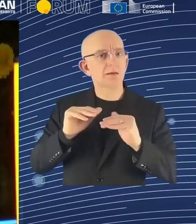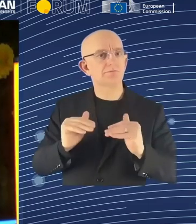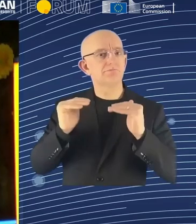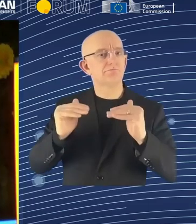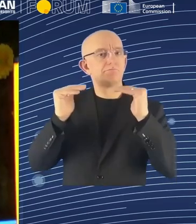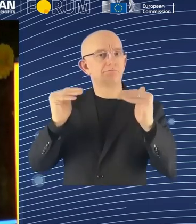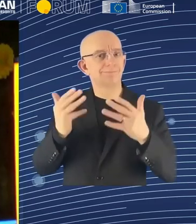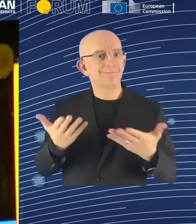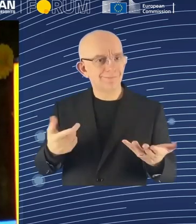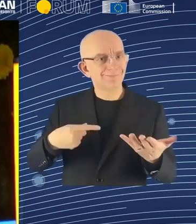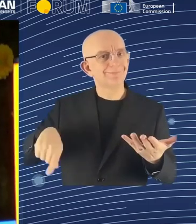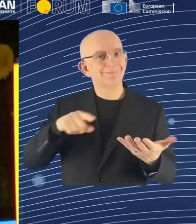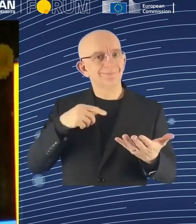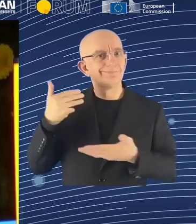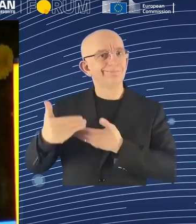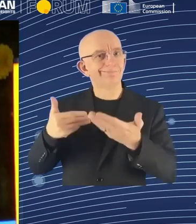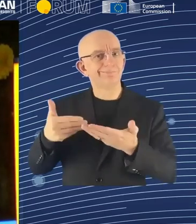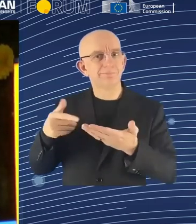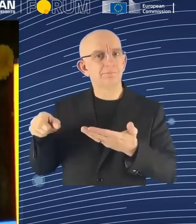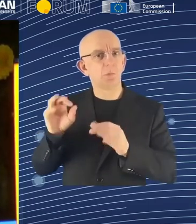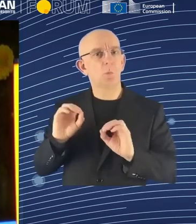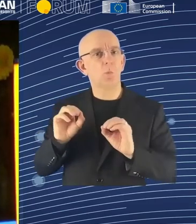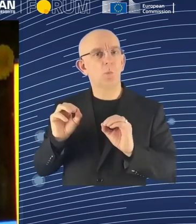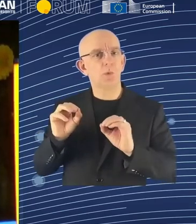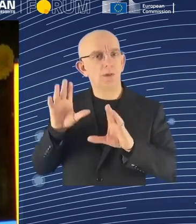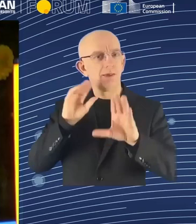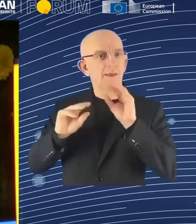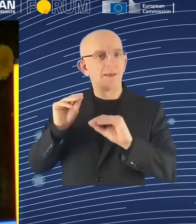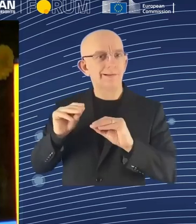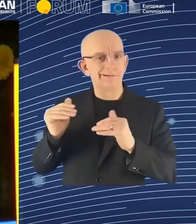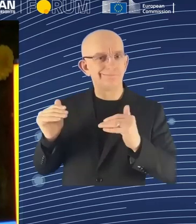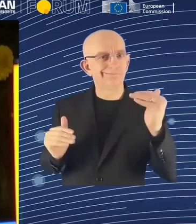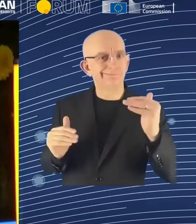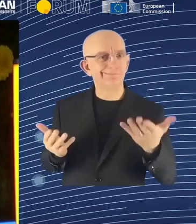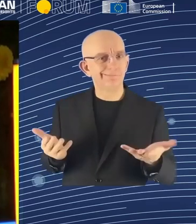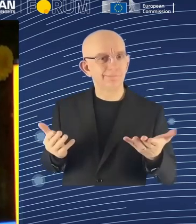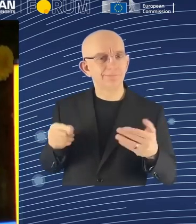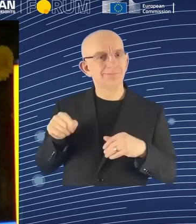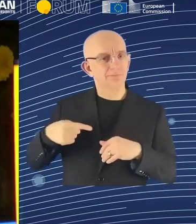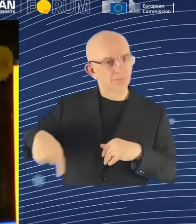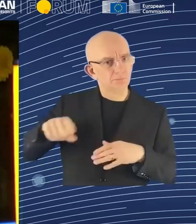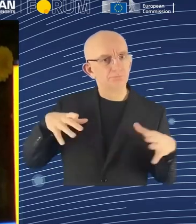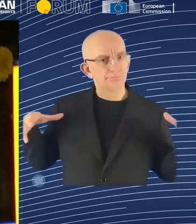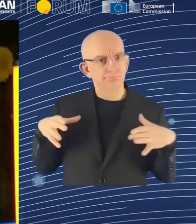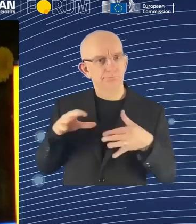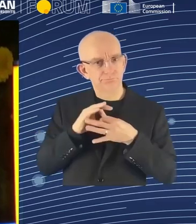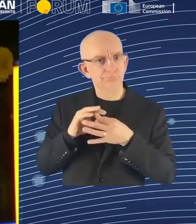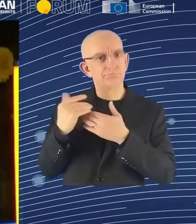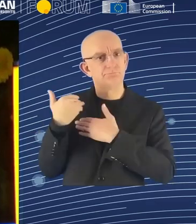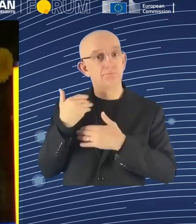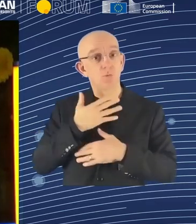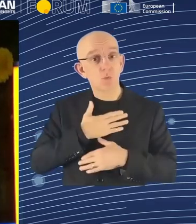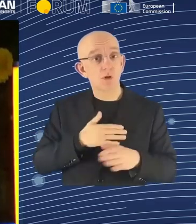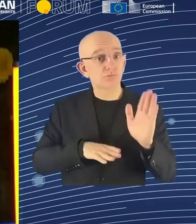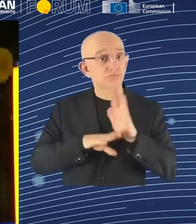collective duty if you want to succeed, I suppose, in that new era of the